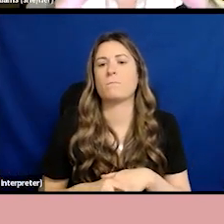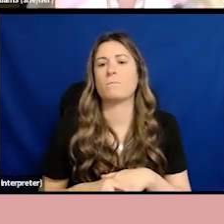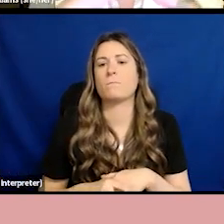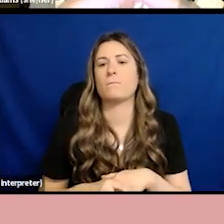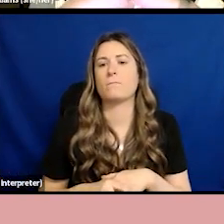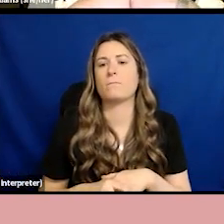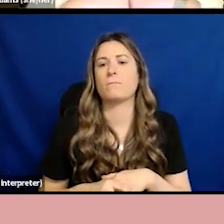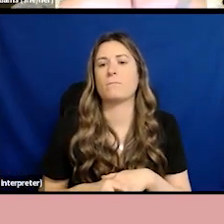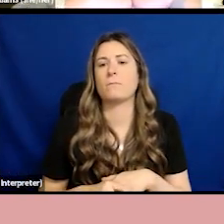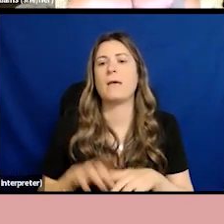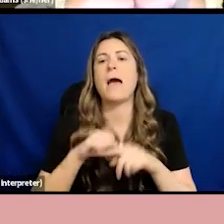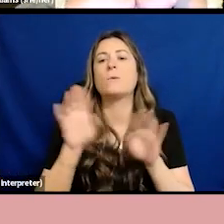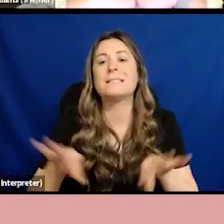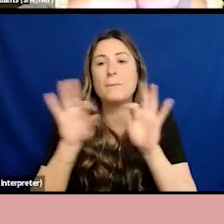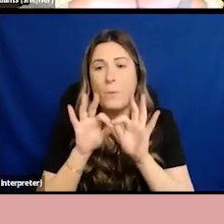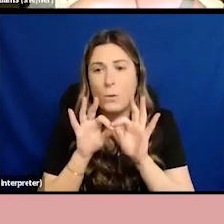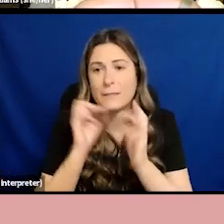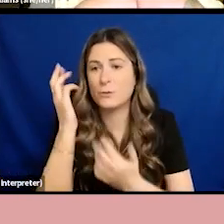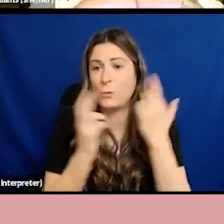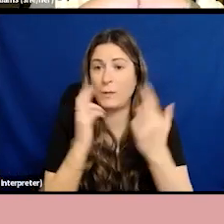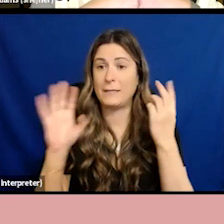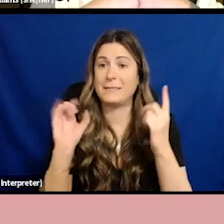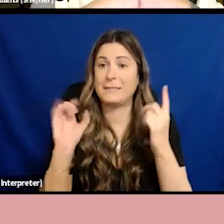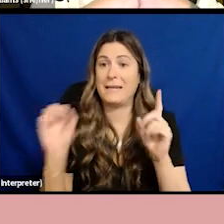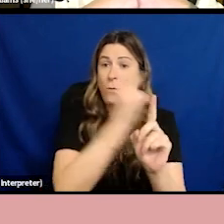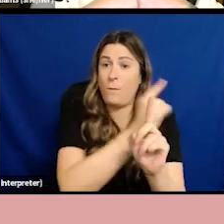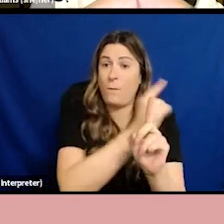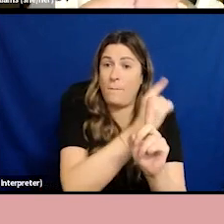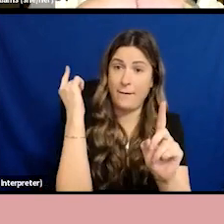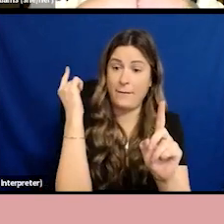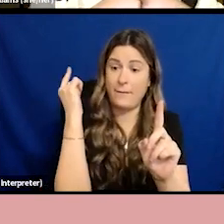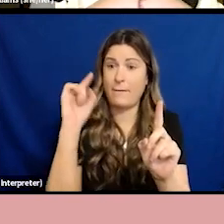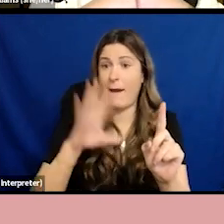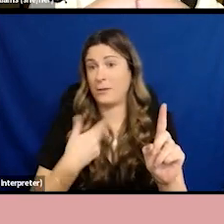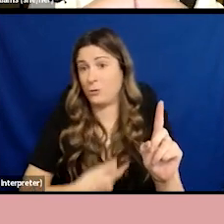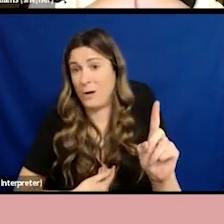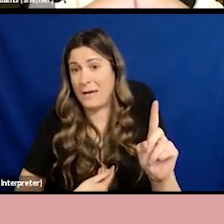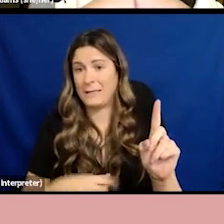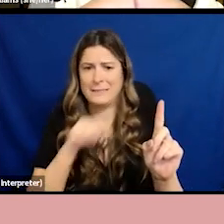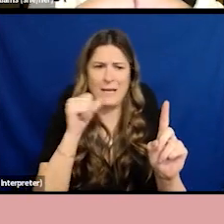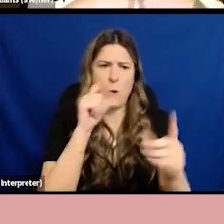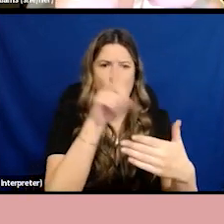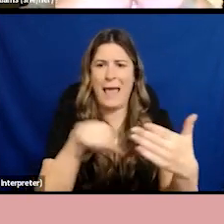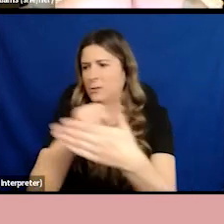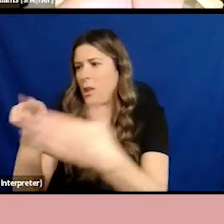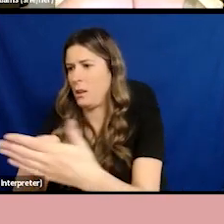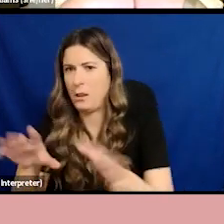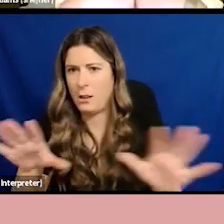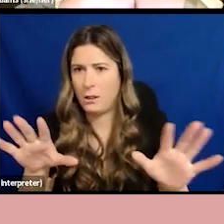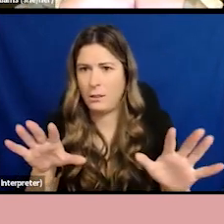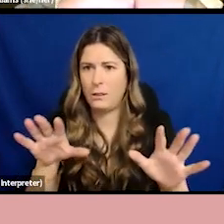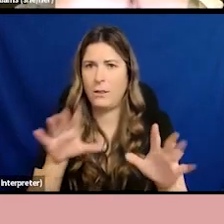doesn't cancel out transness, for example. Instead what we see is these